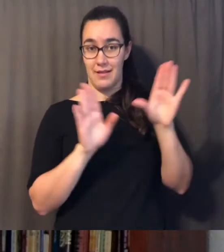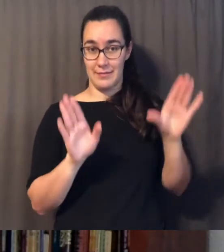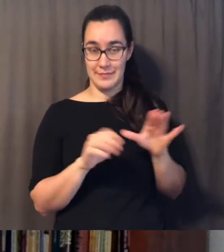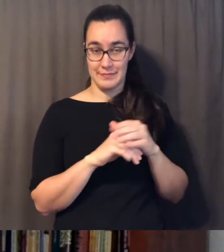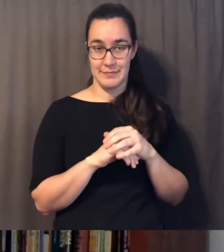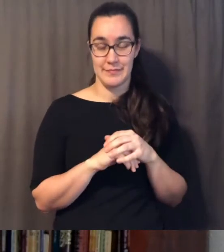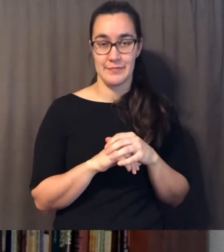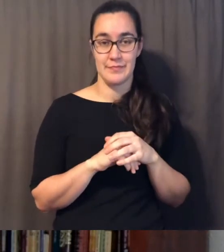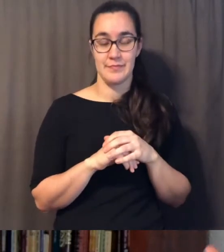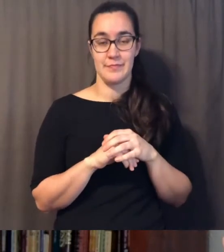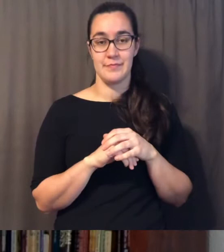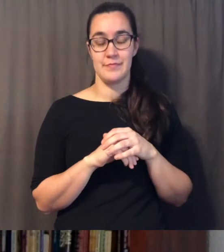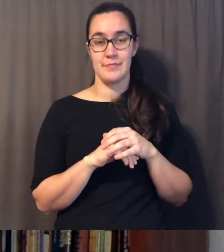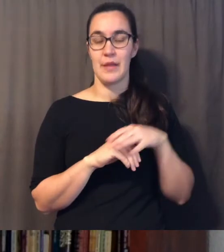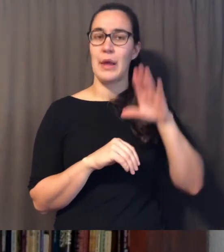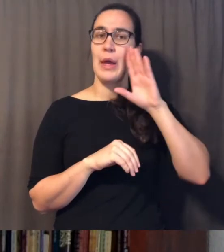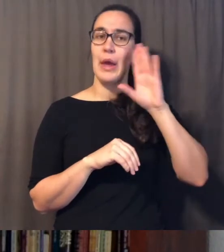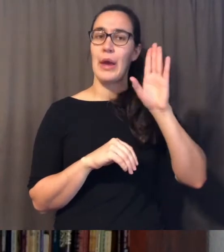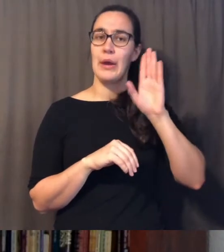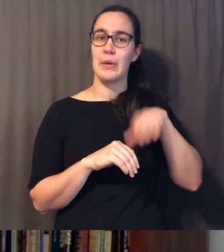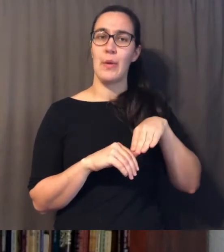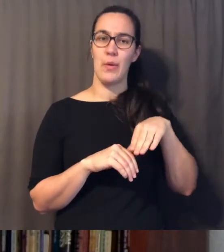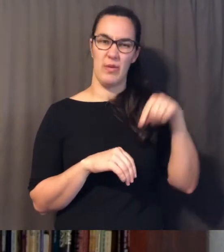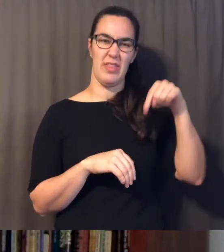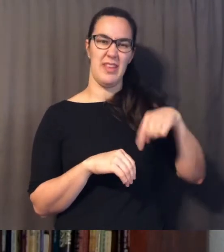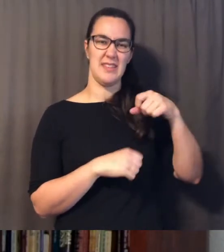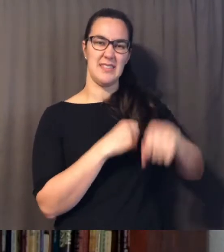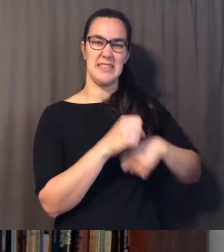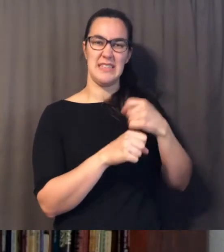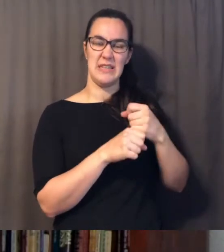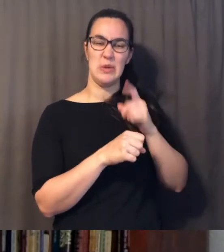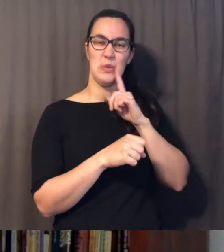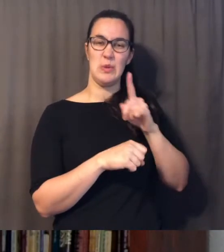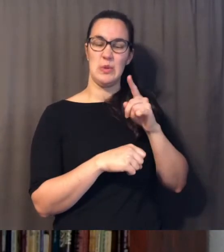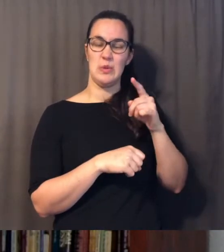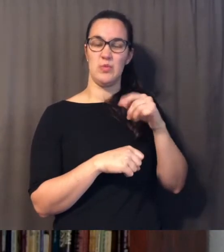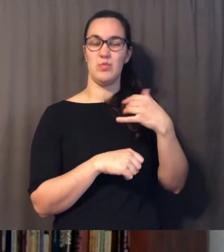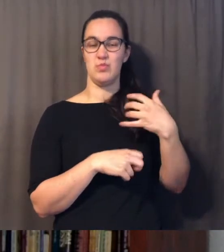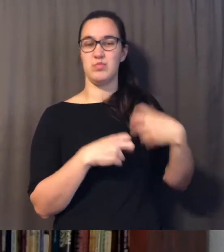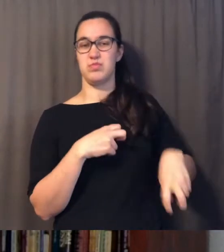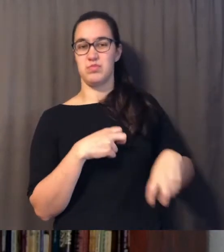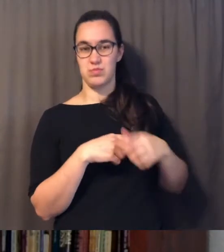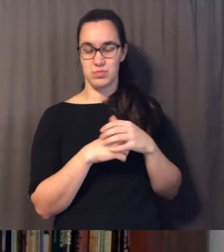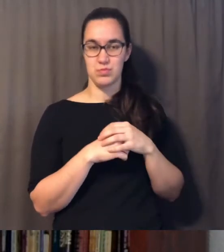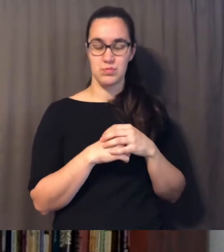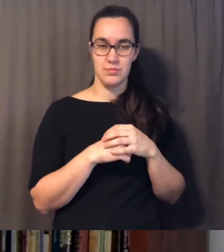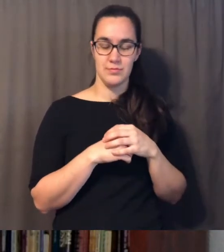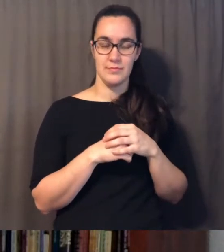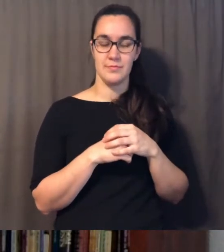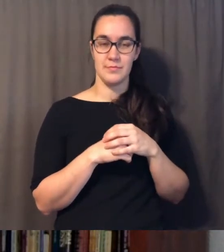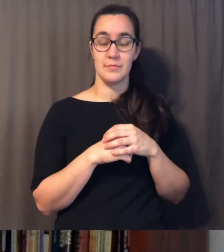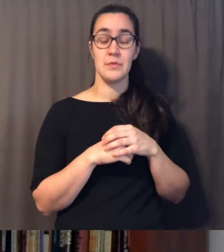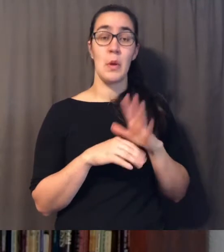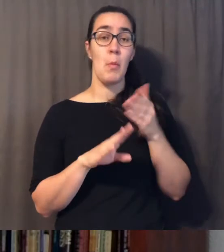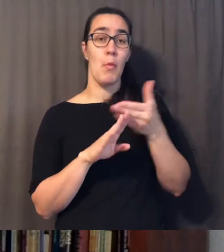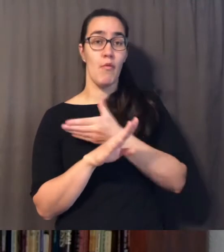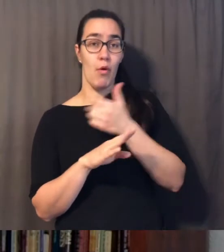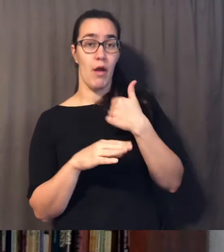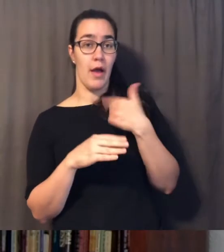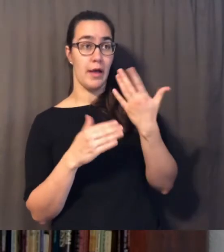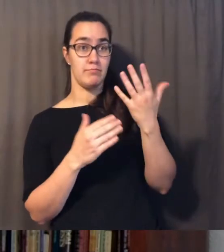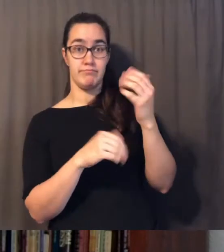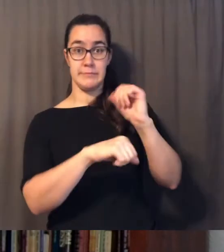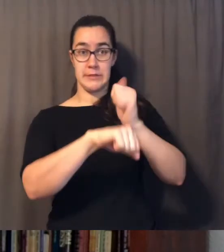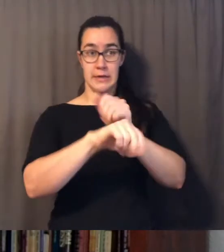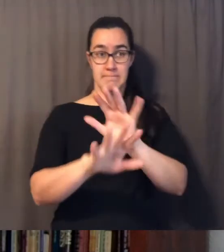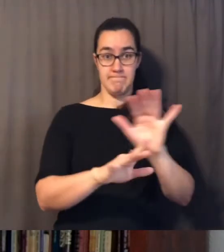and i know this has been a very difficult year and as i was thinking about that this afternoon before recording this